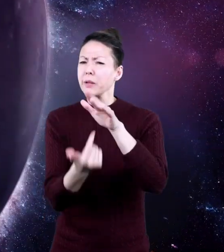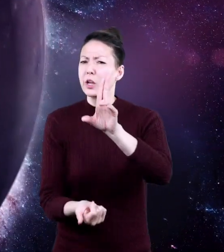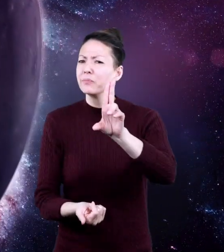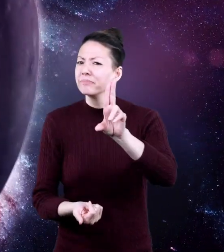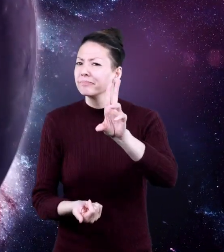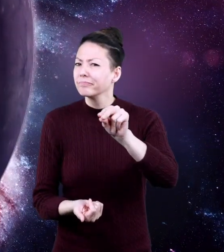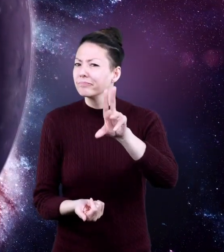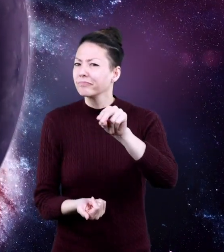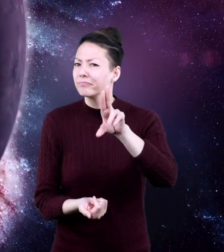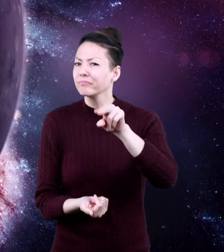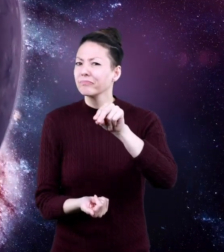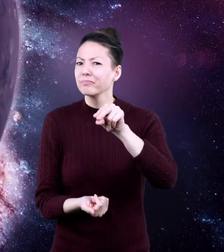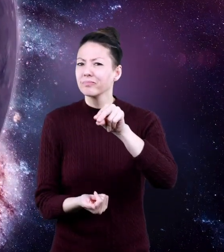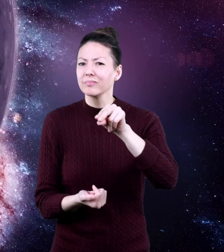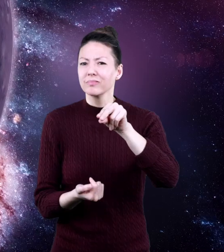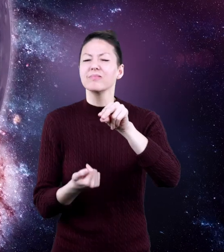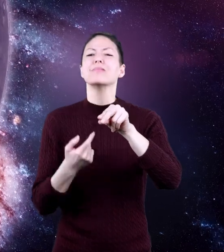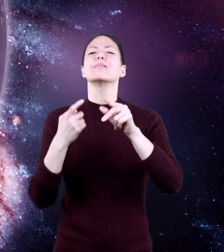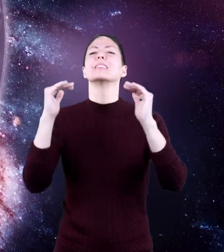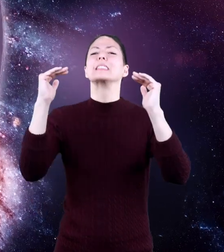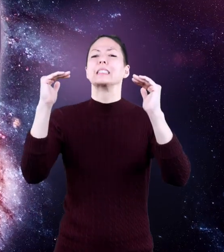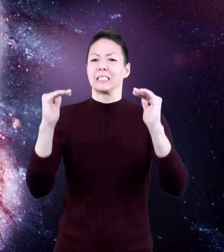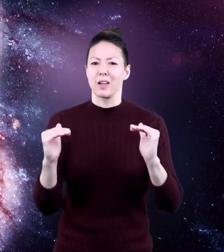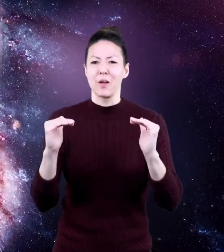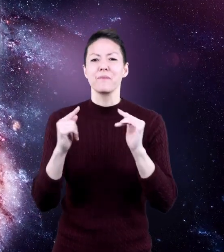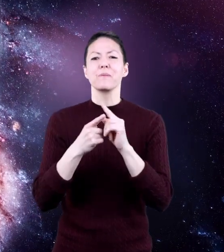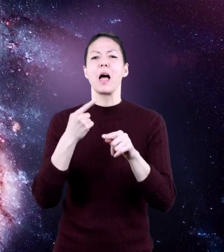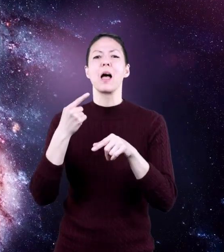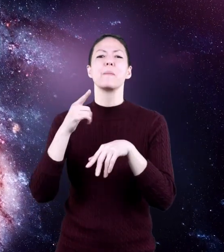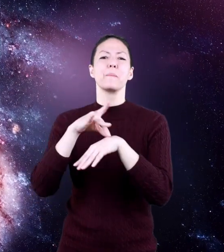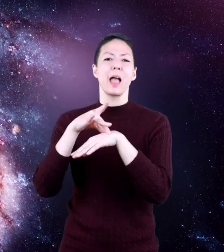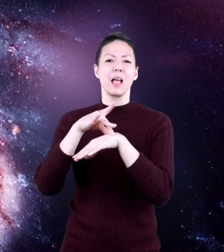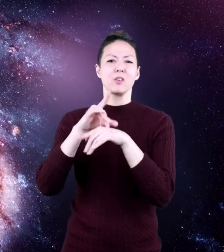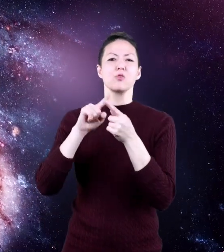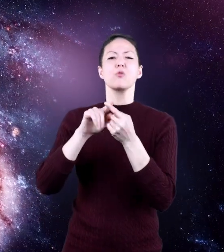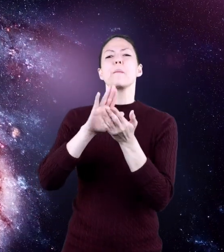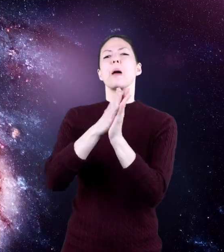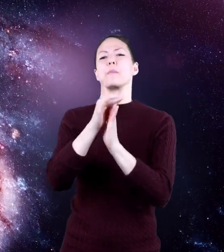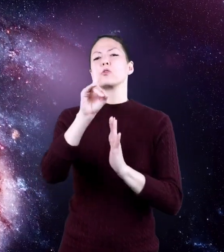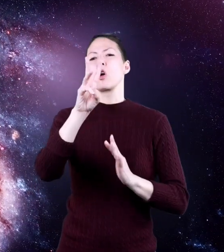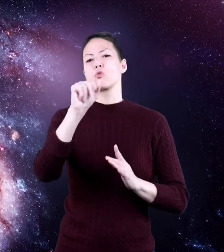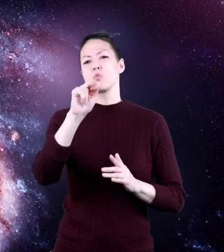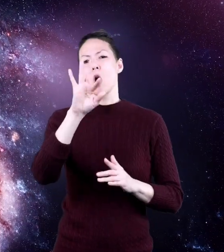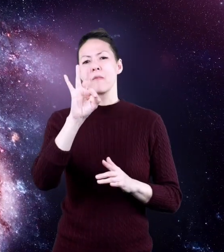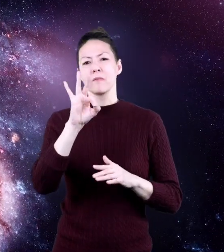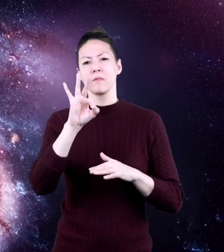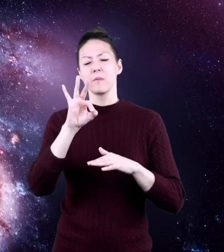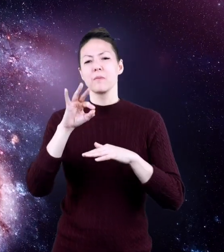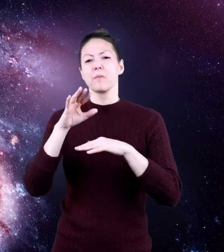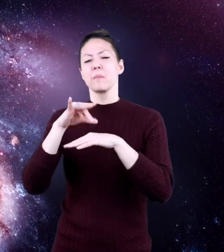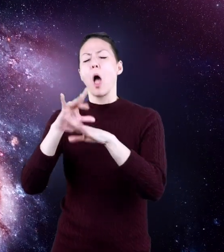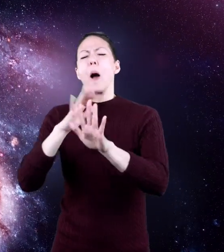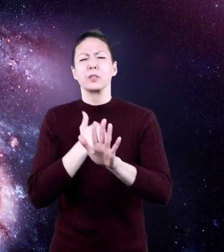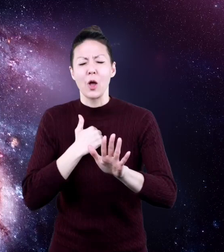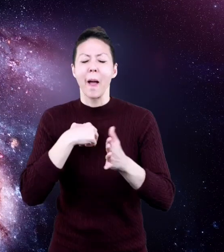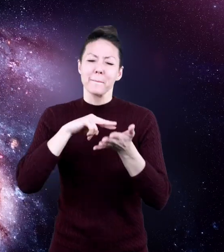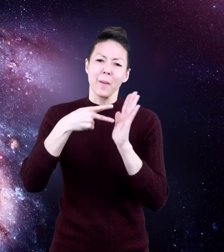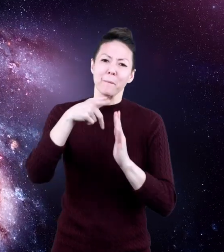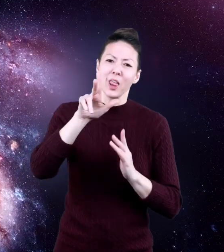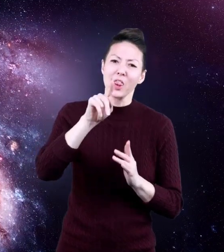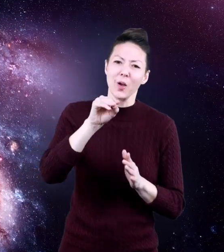It didn't disappear. It just got downgraded from a planet to a dwarf planet. Sorry, Pluto.